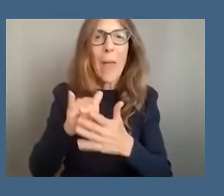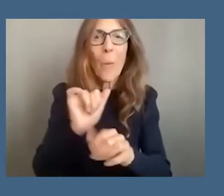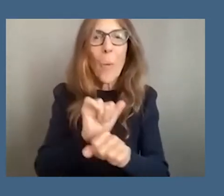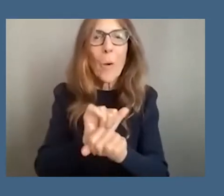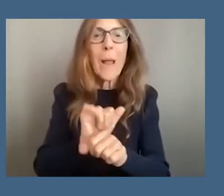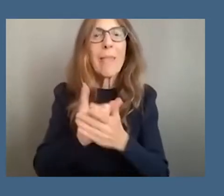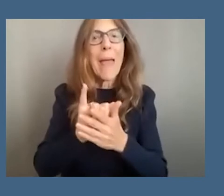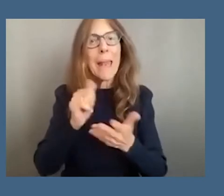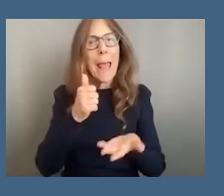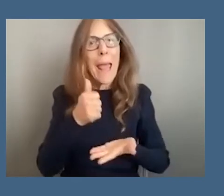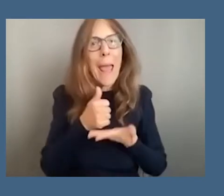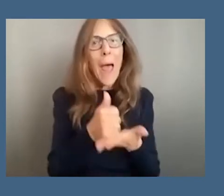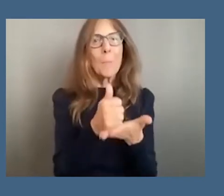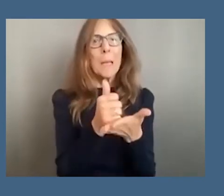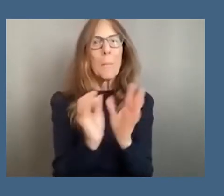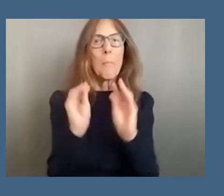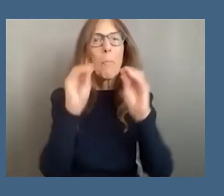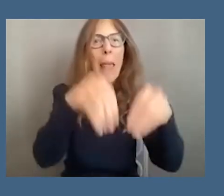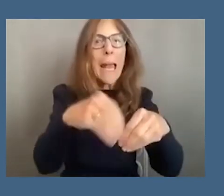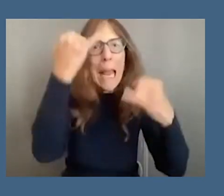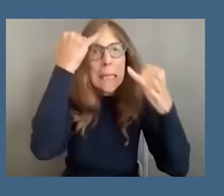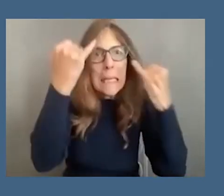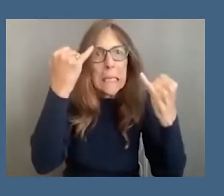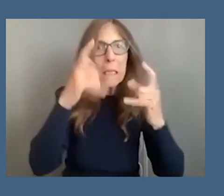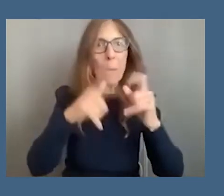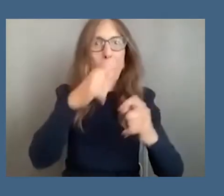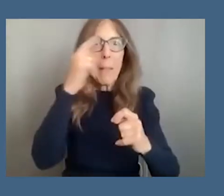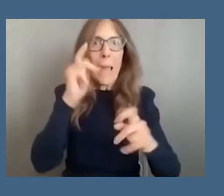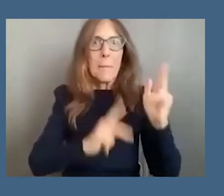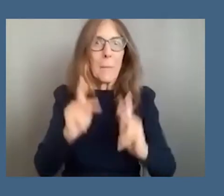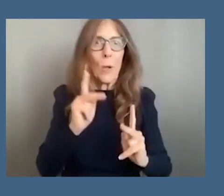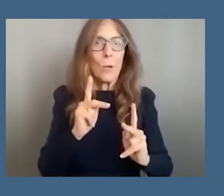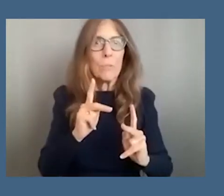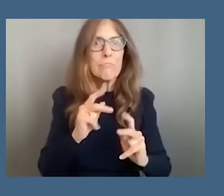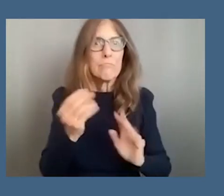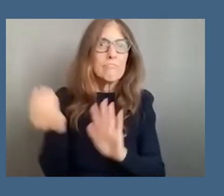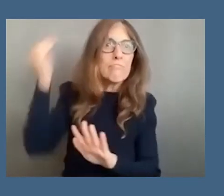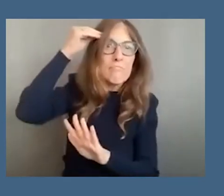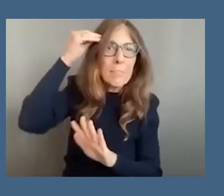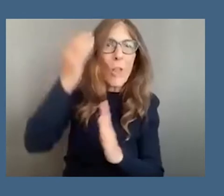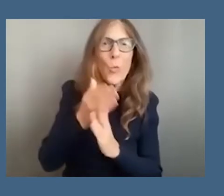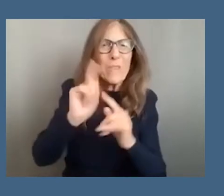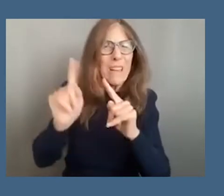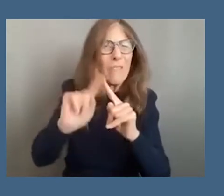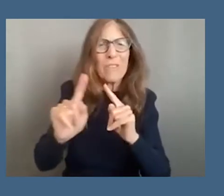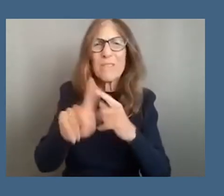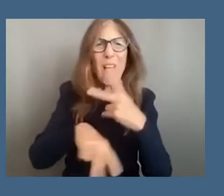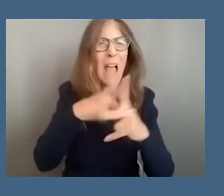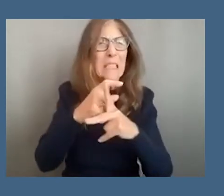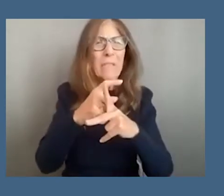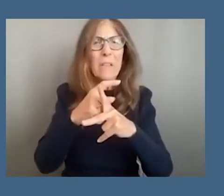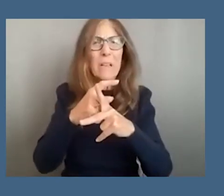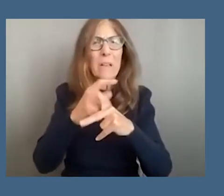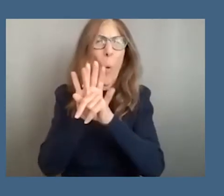ideas about black peoples um through any number of uh axes of oppression uh so anything that